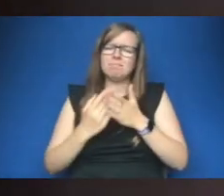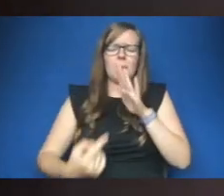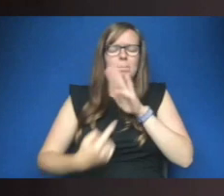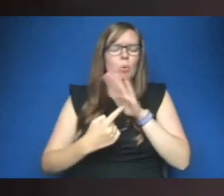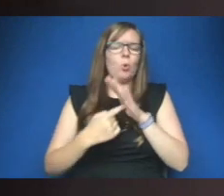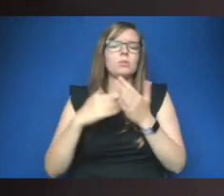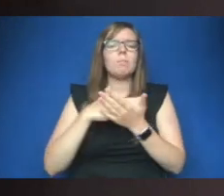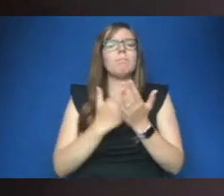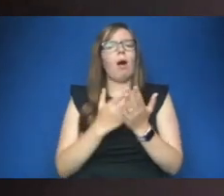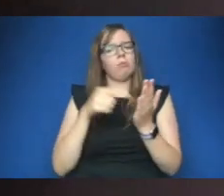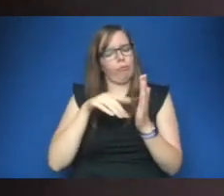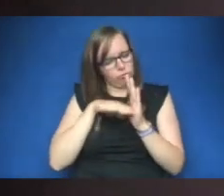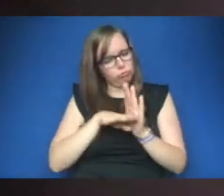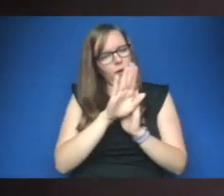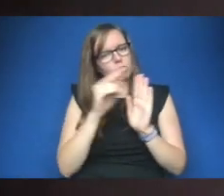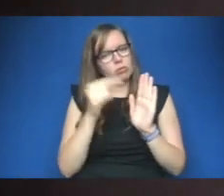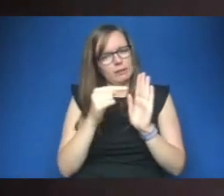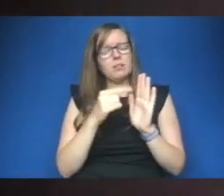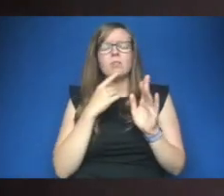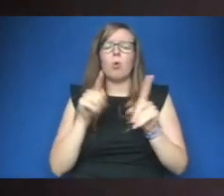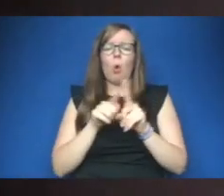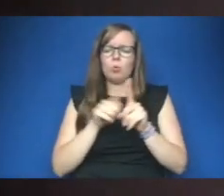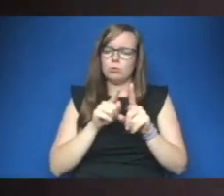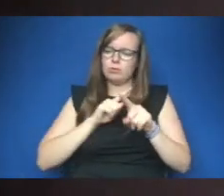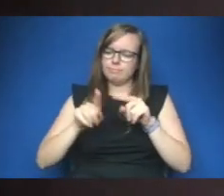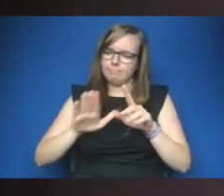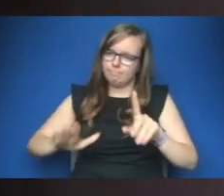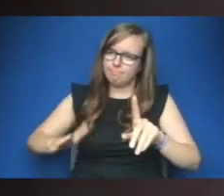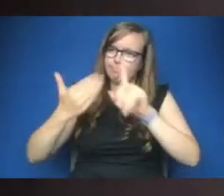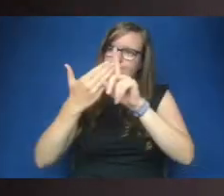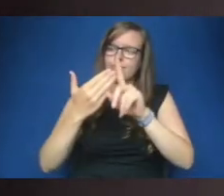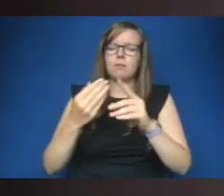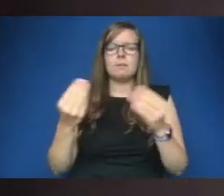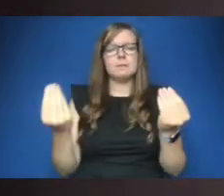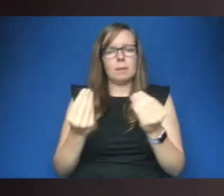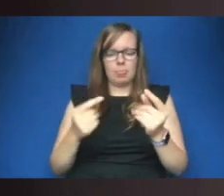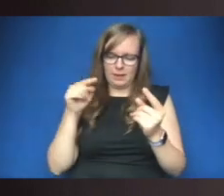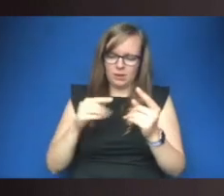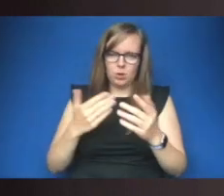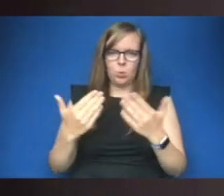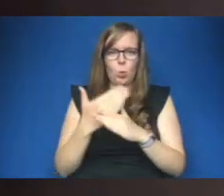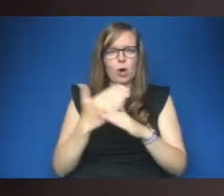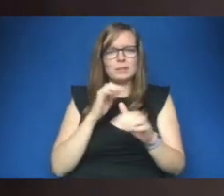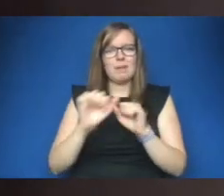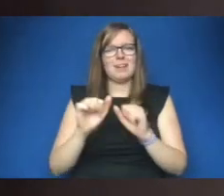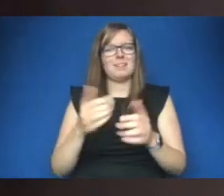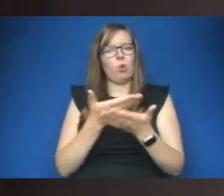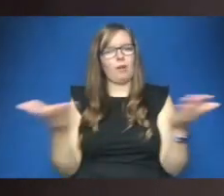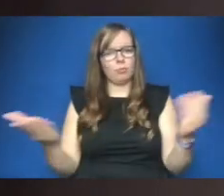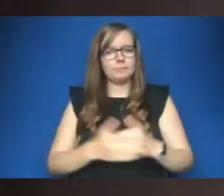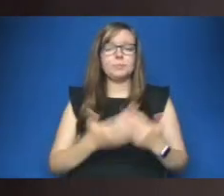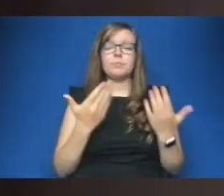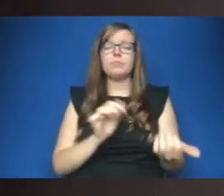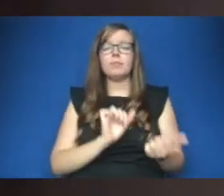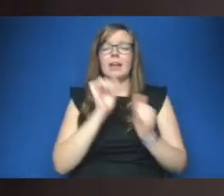and of a movement towards something that's better and works for everyone and so i'm gonna move quickly on to serena and